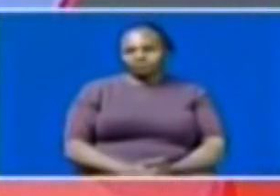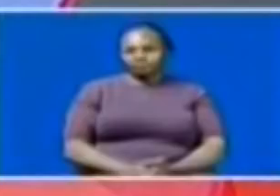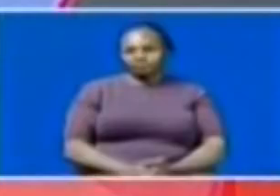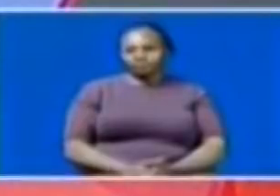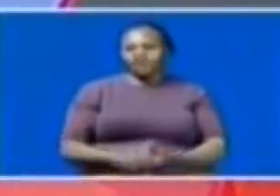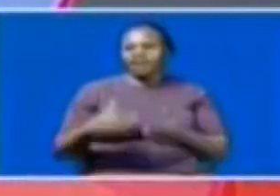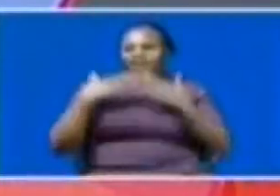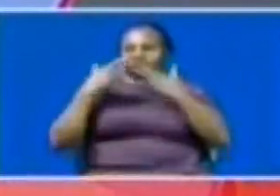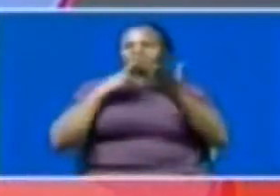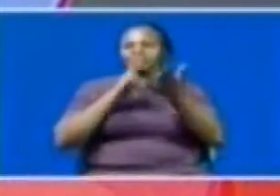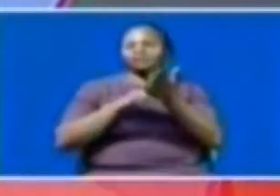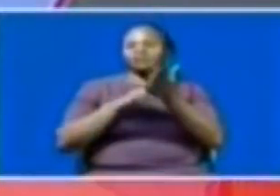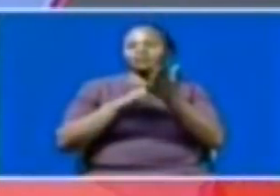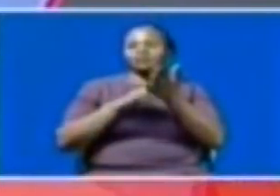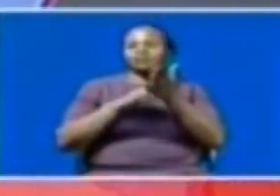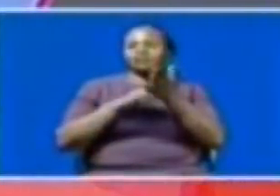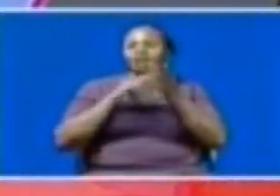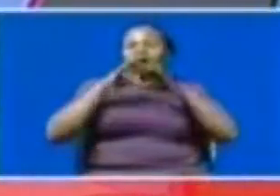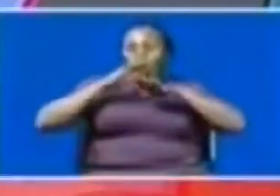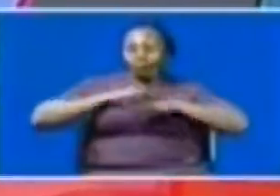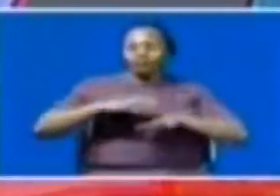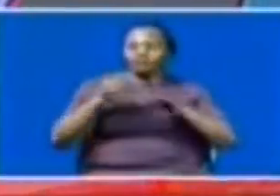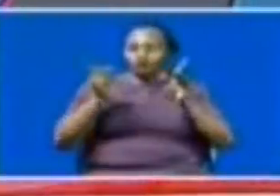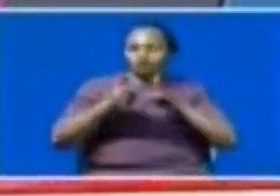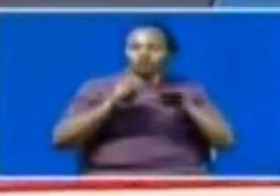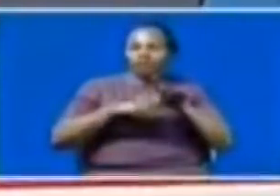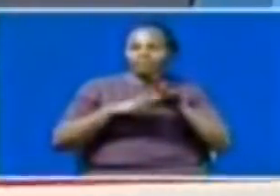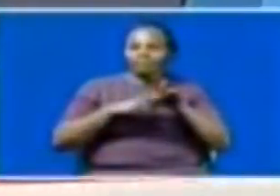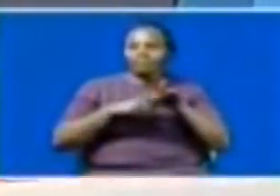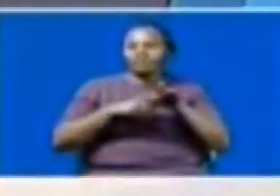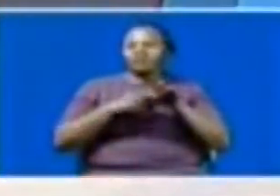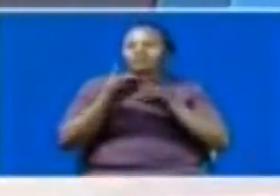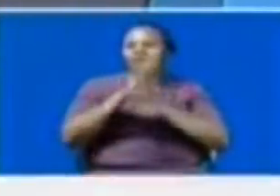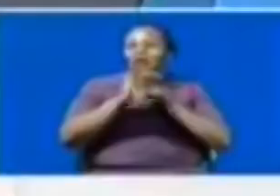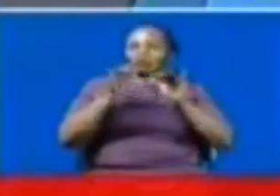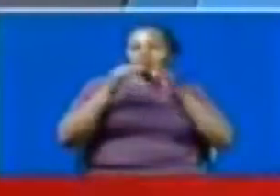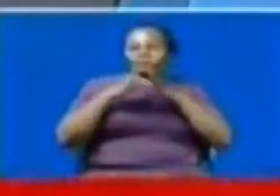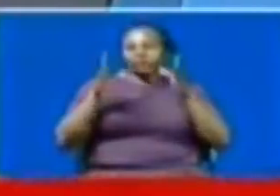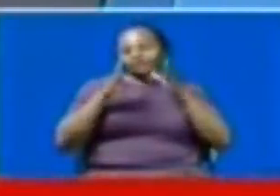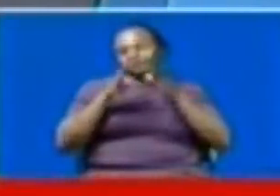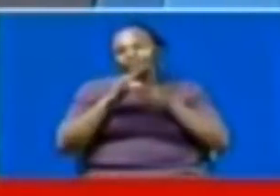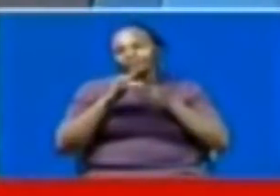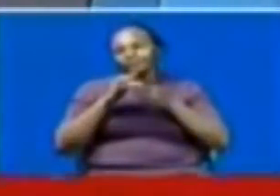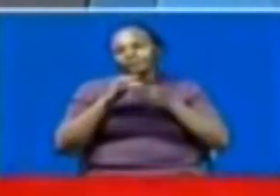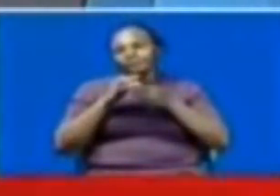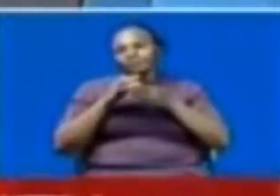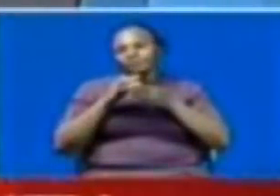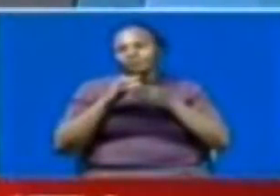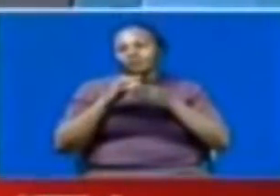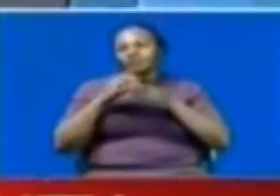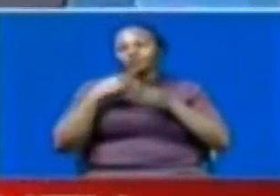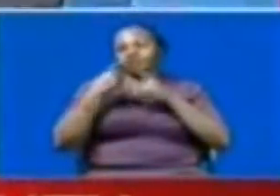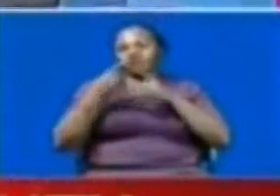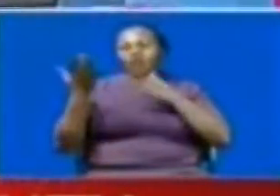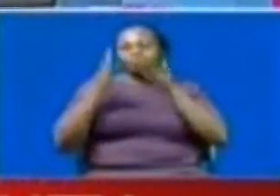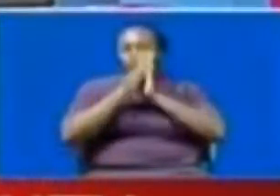Mark, thank you for that report. That brings us to our first break here on KTN Primetime News. Remember, when we come back, our senior political affairs reporter, Duncan